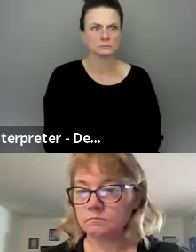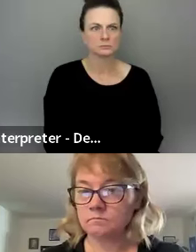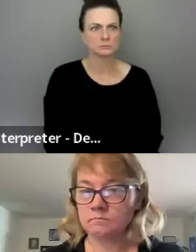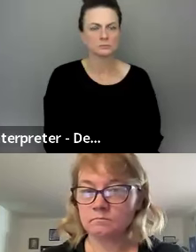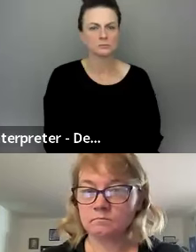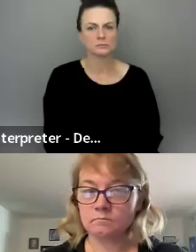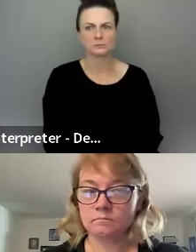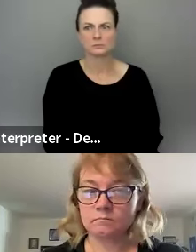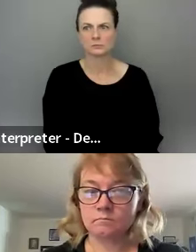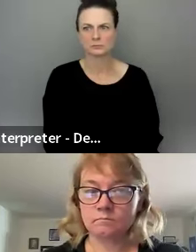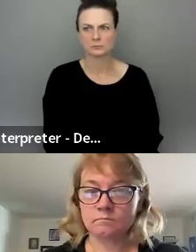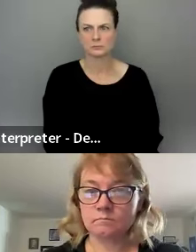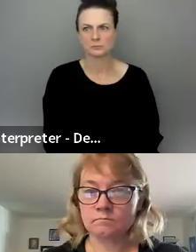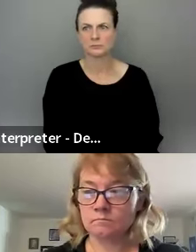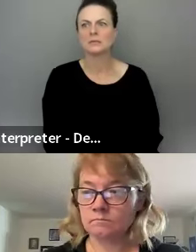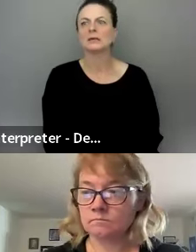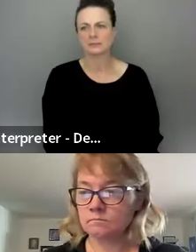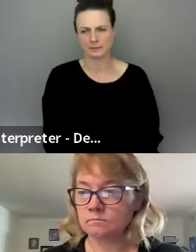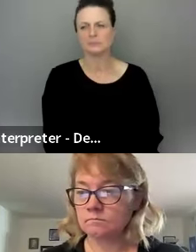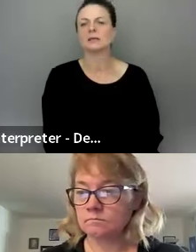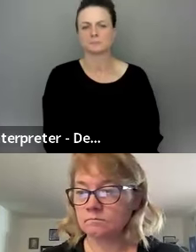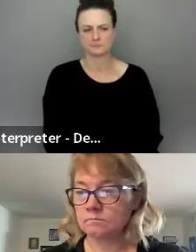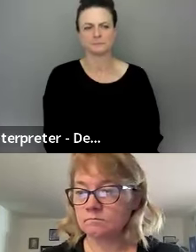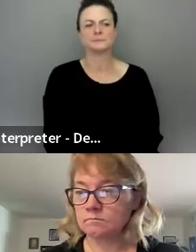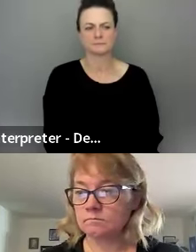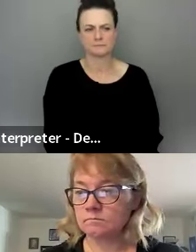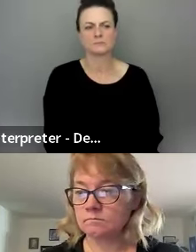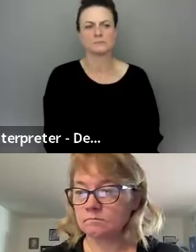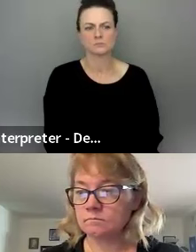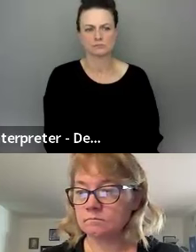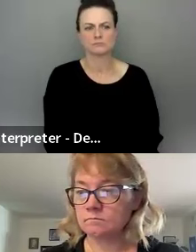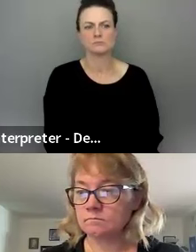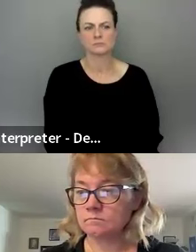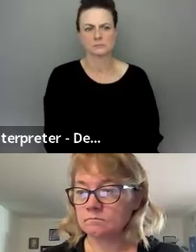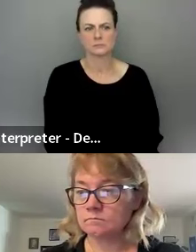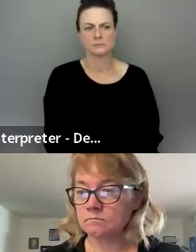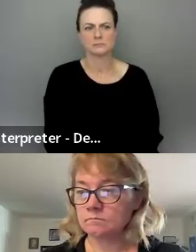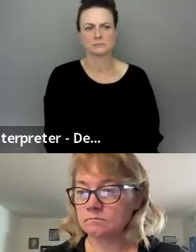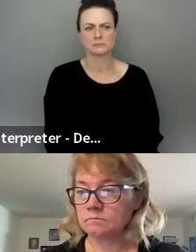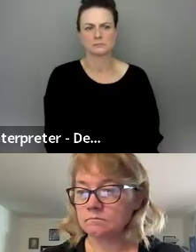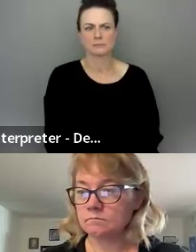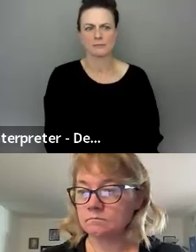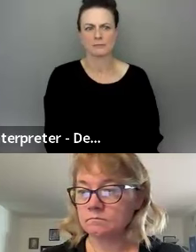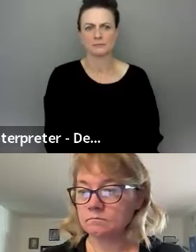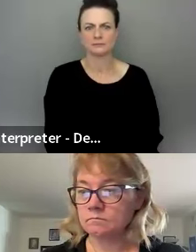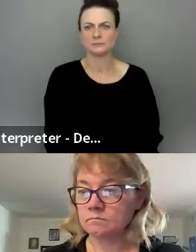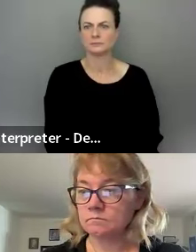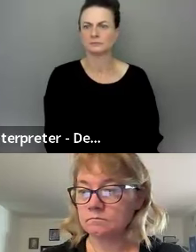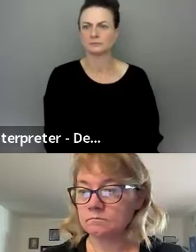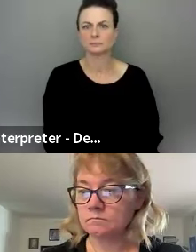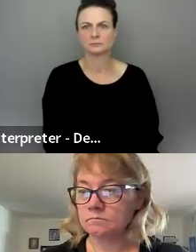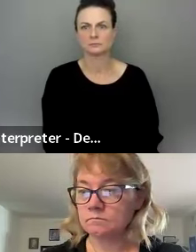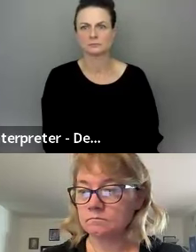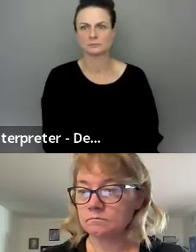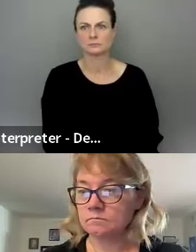town was not wanted to do captions. He didn't know it was too expensive. So it's we didn't have an answer for him, but that could be, that would be one.